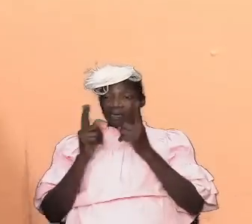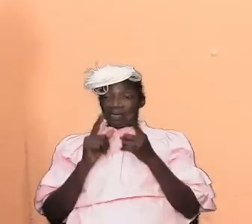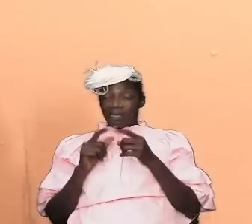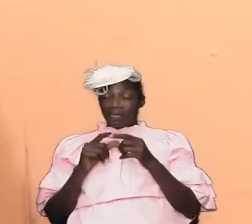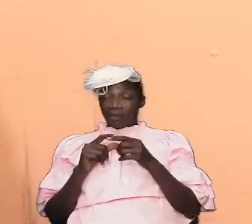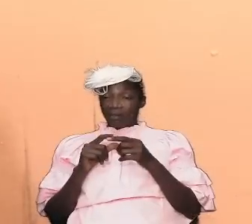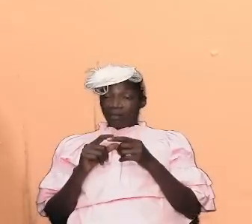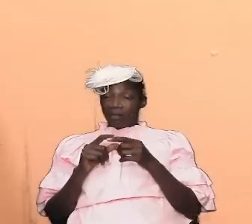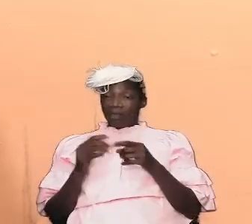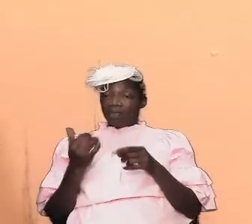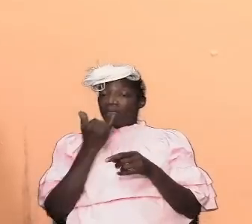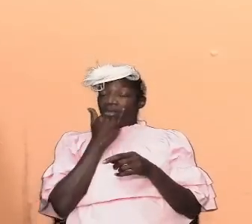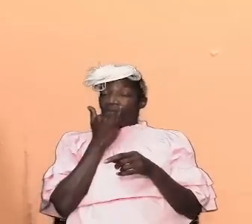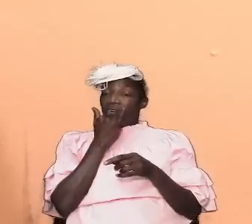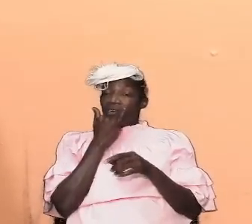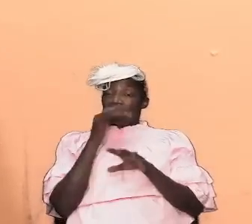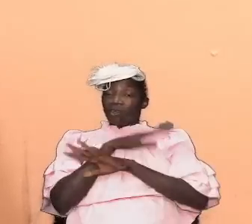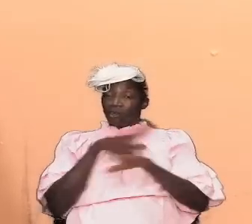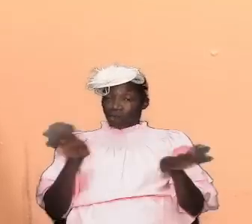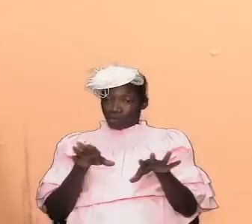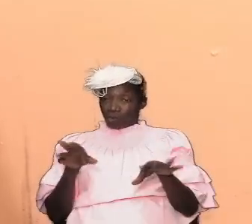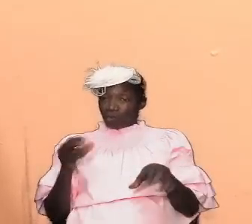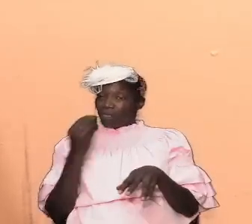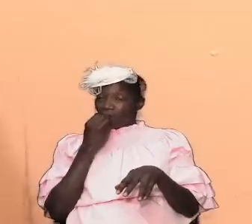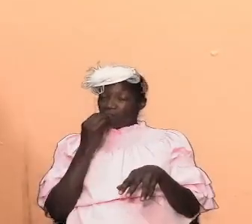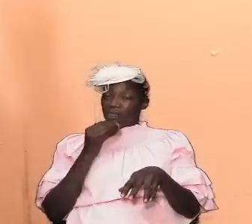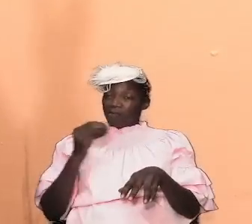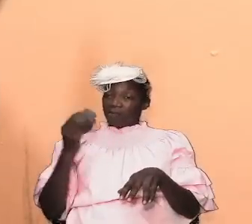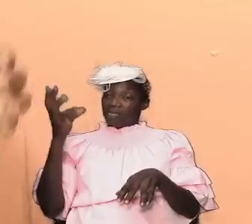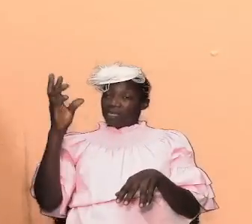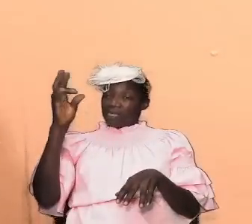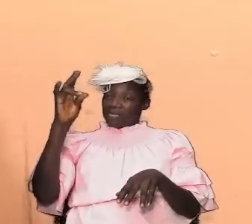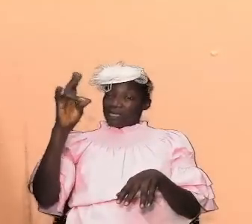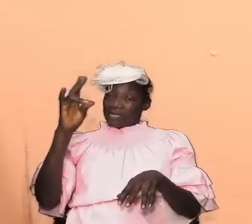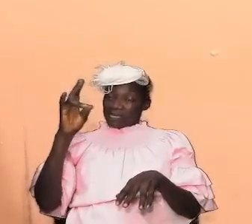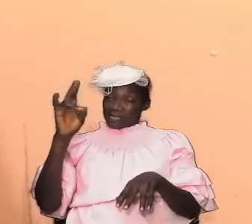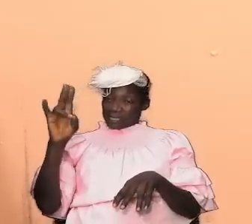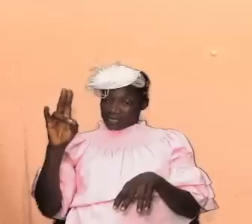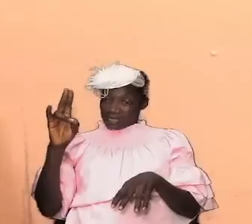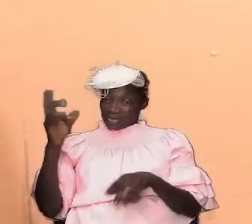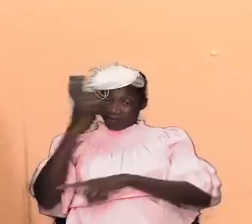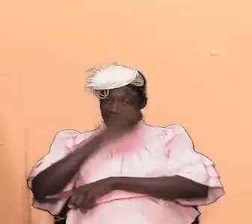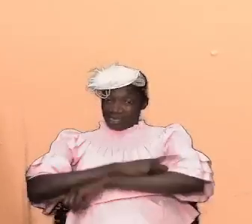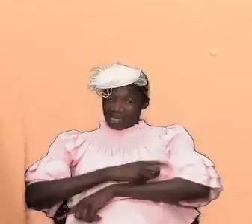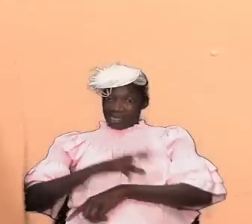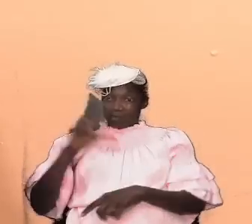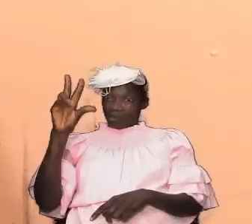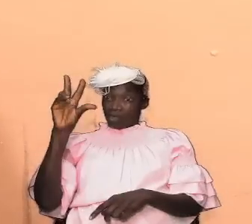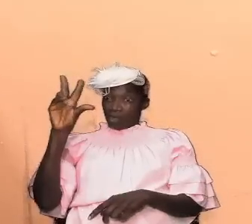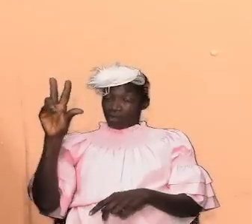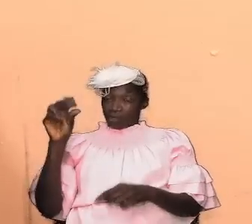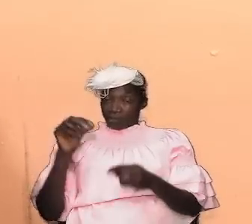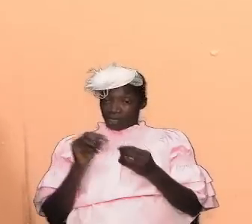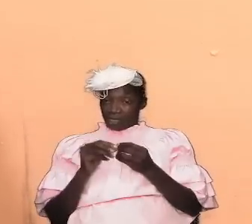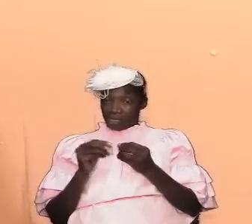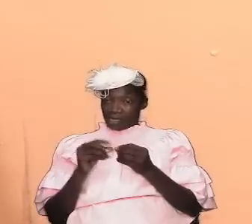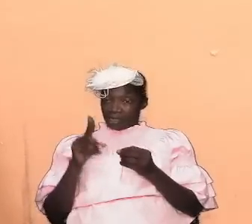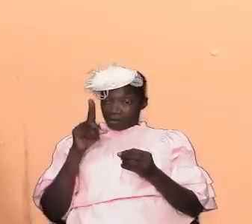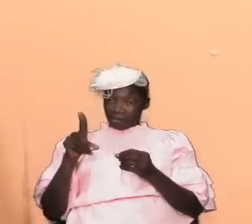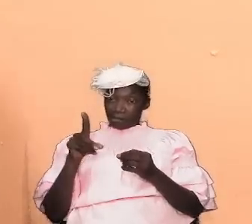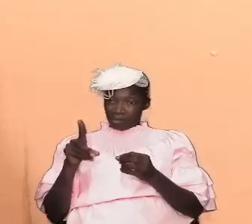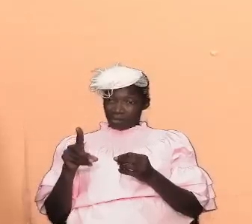how can you have somebody don't eat nothing for seven days how can you don't have somebody eat anything for three days you're a cult